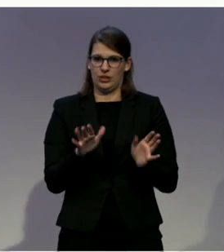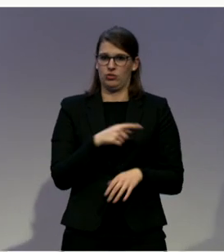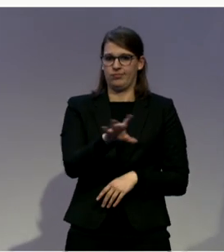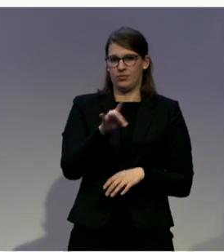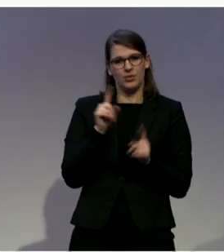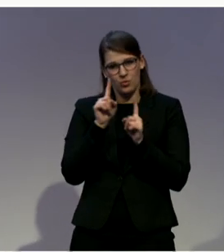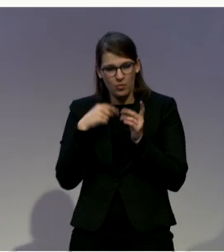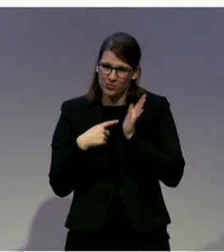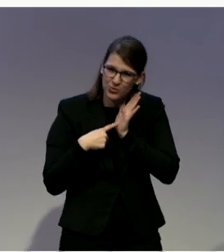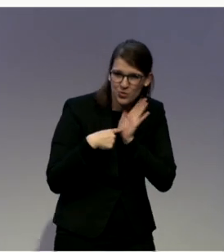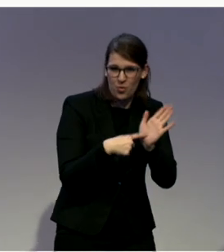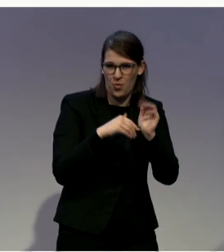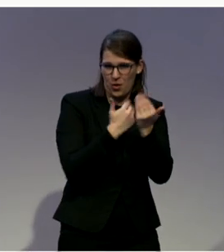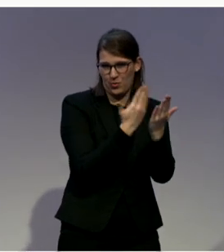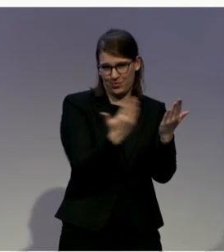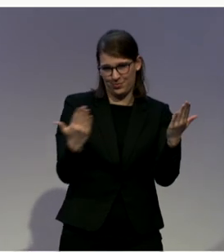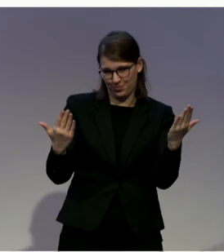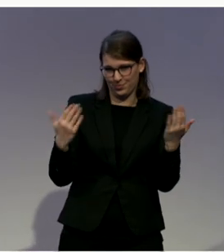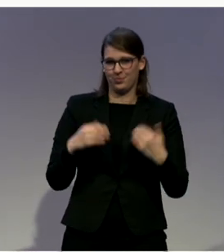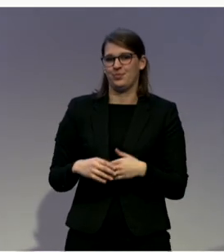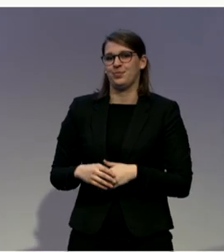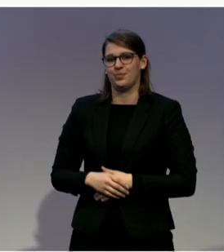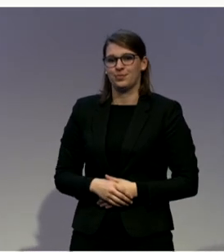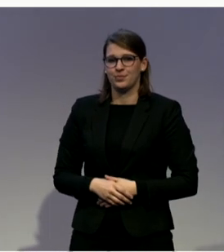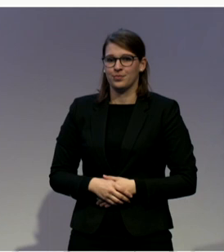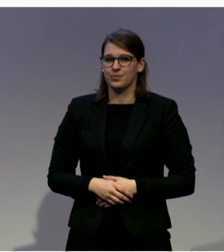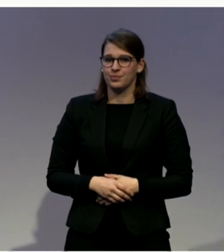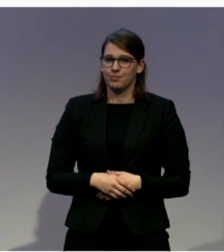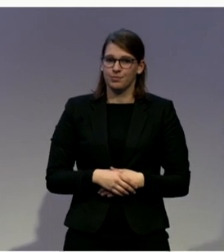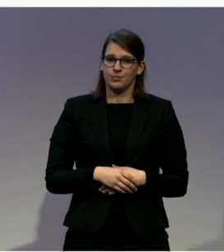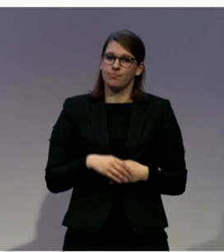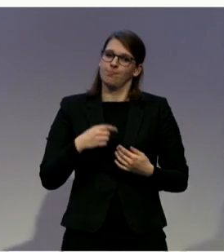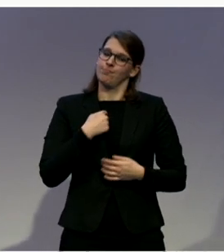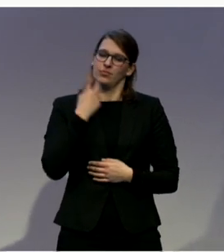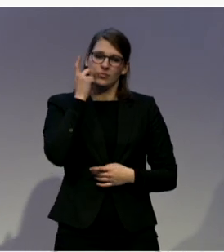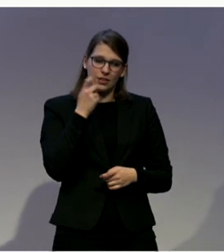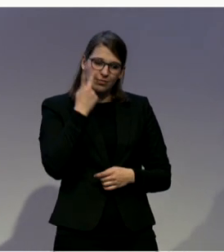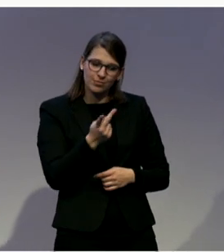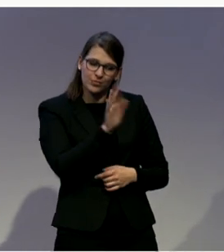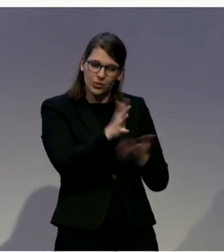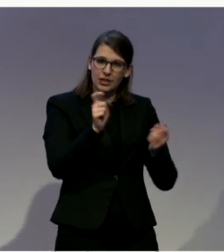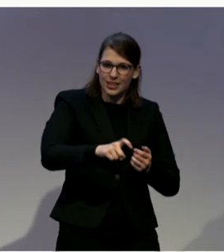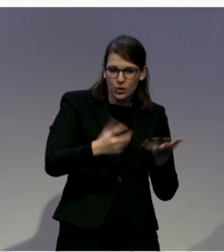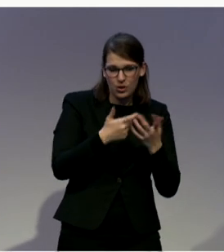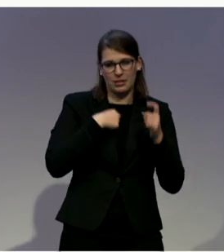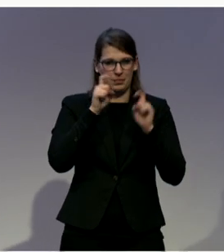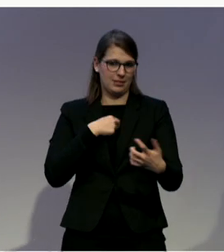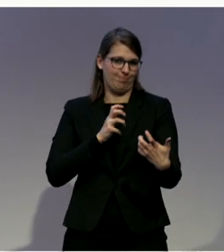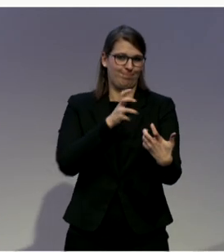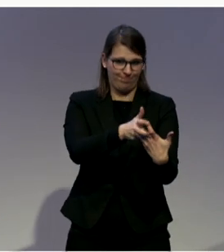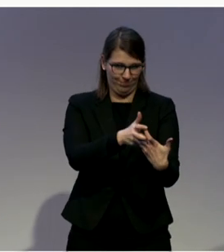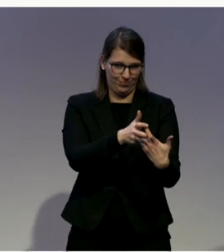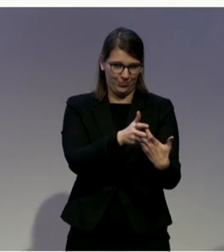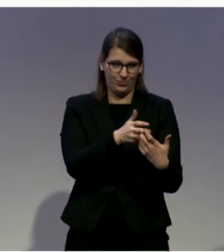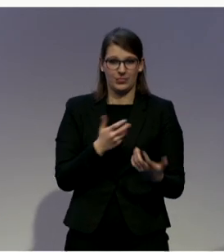person wants and then needs. And I think that is the way of looking at institutionalization is